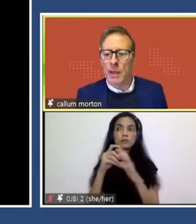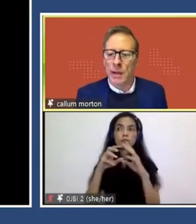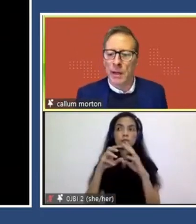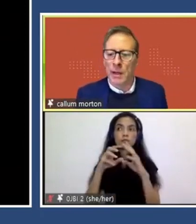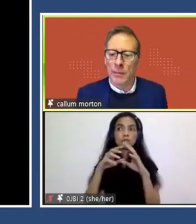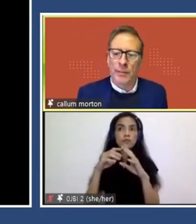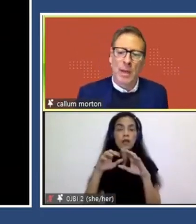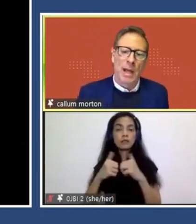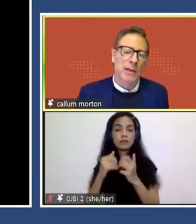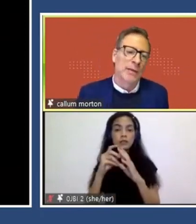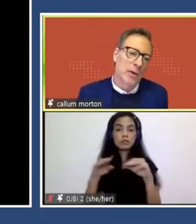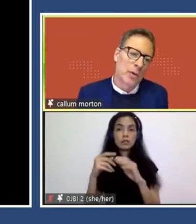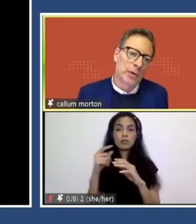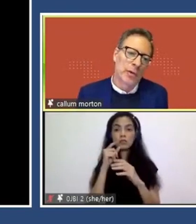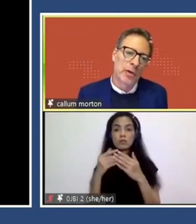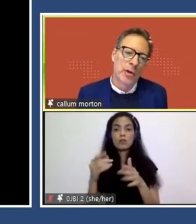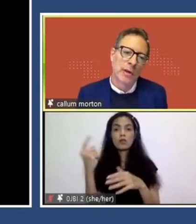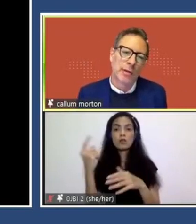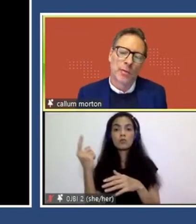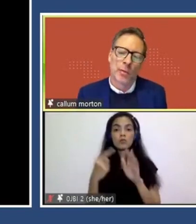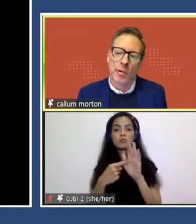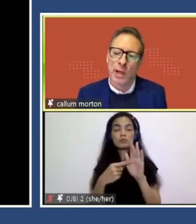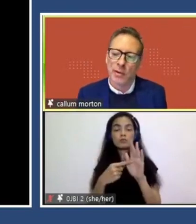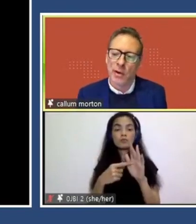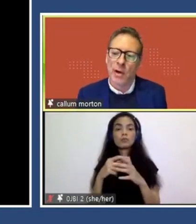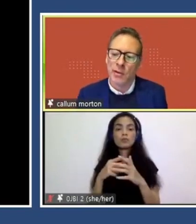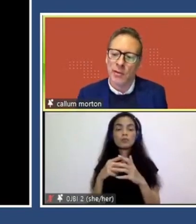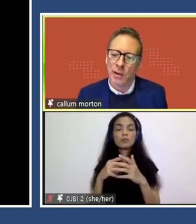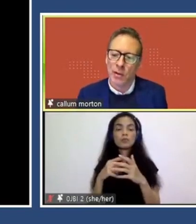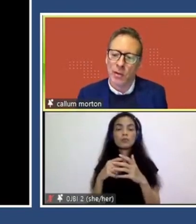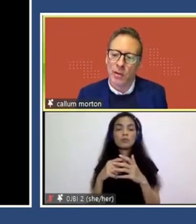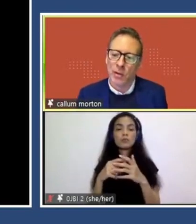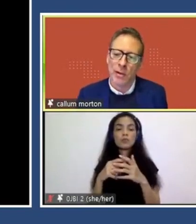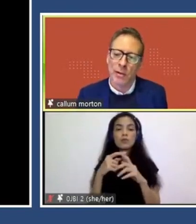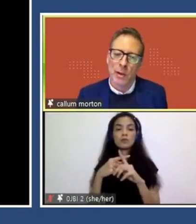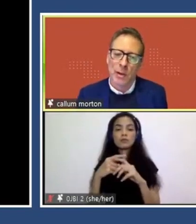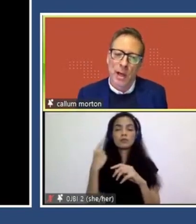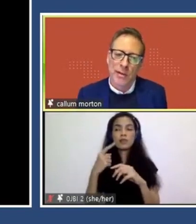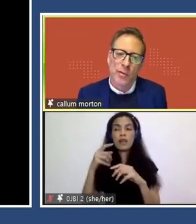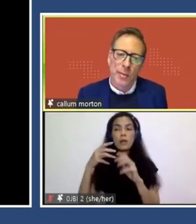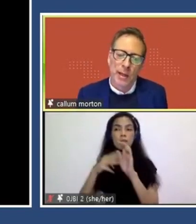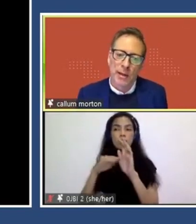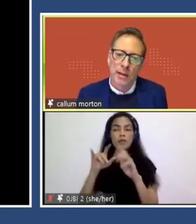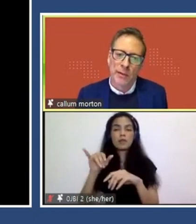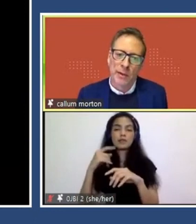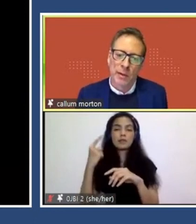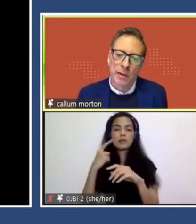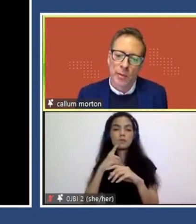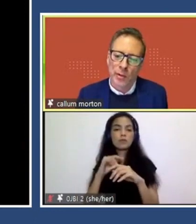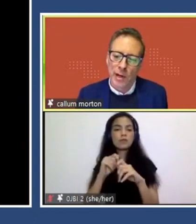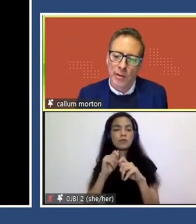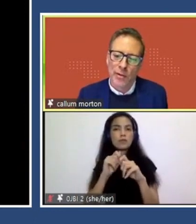um, Alexander Calder cross shears work outside Australia square. And as a toy maker,